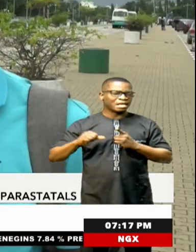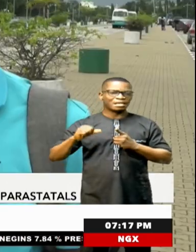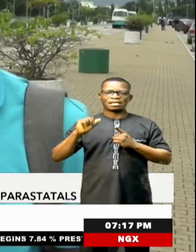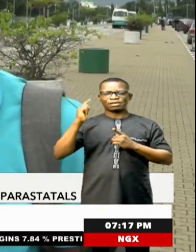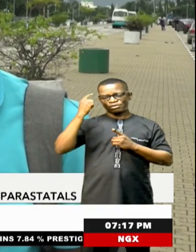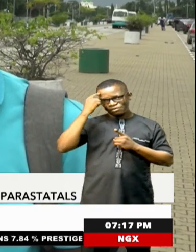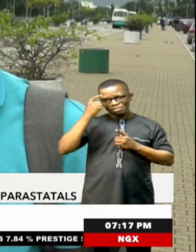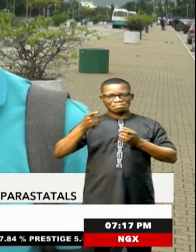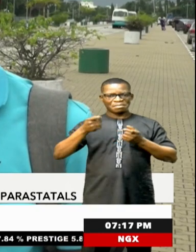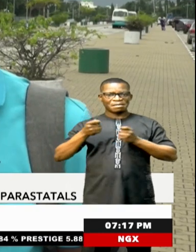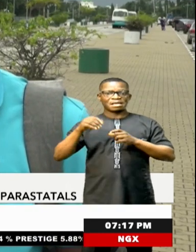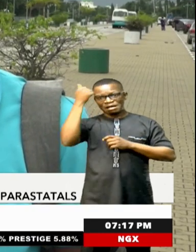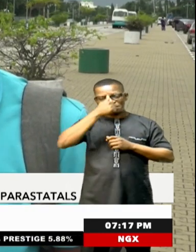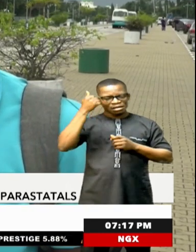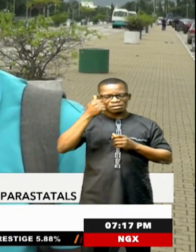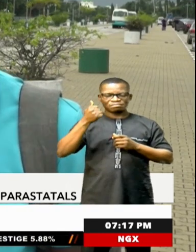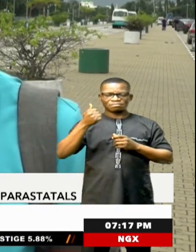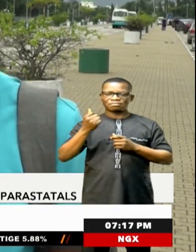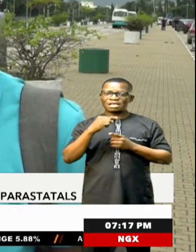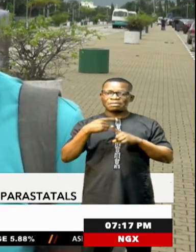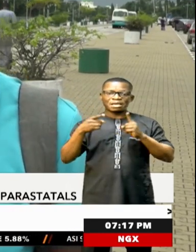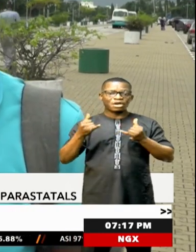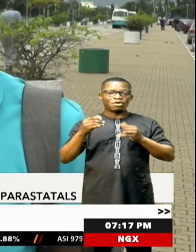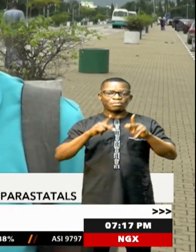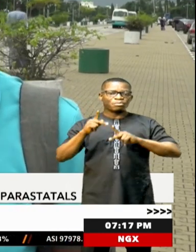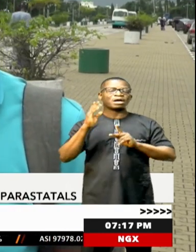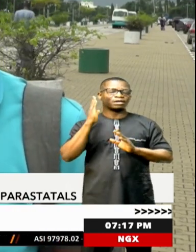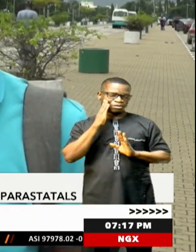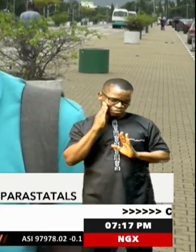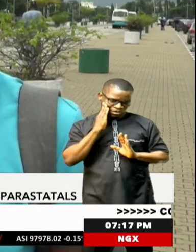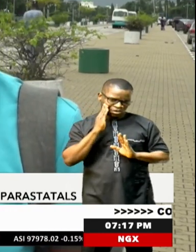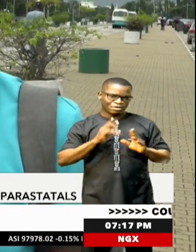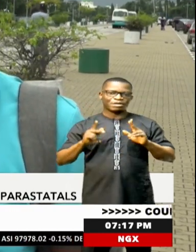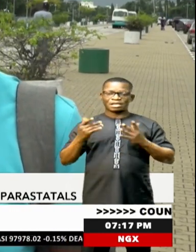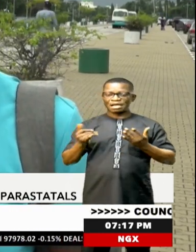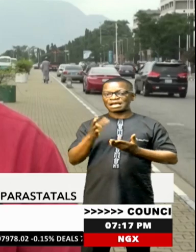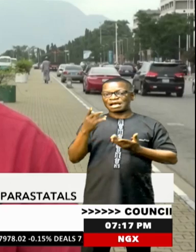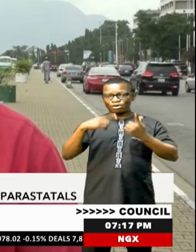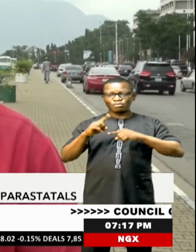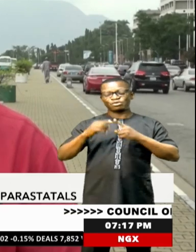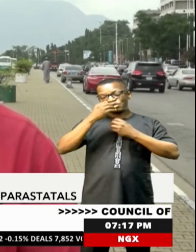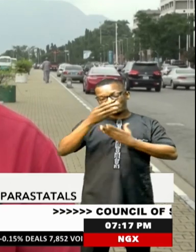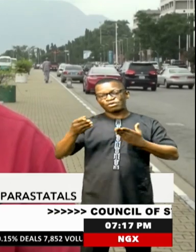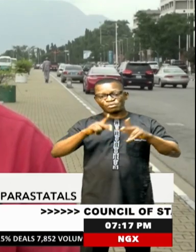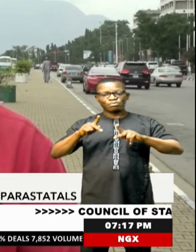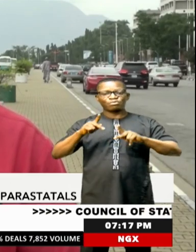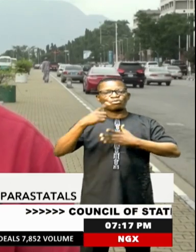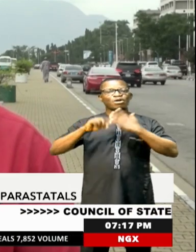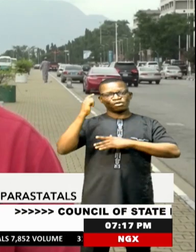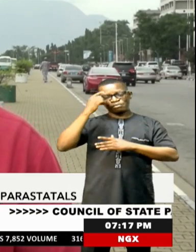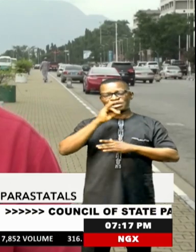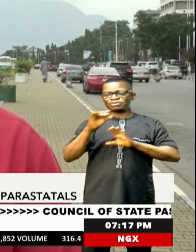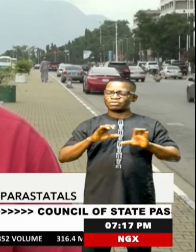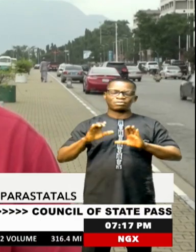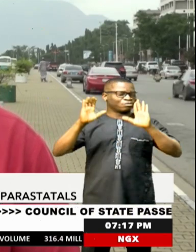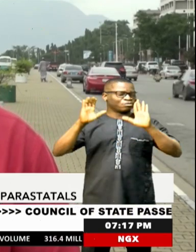The people are getting more enlightened and I think they are really coming out to tell people what the government is doing. It's absolutely fantastic.